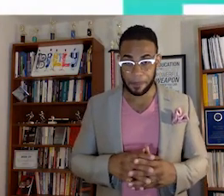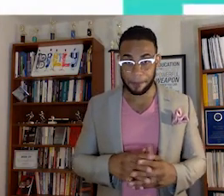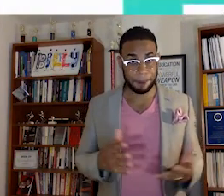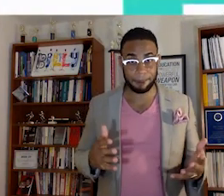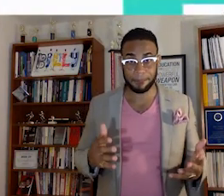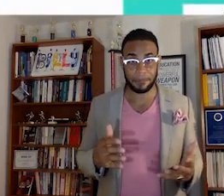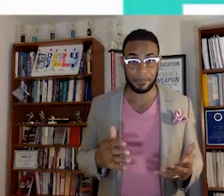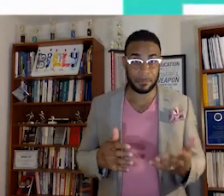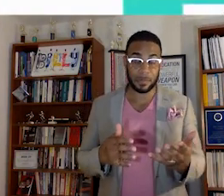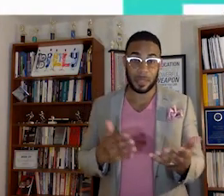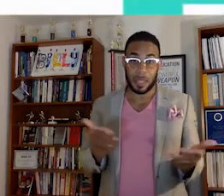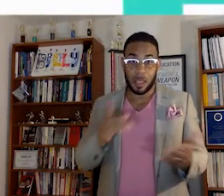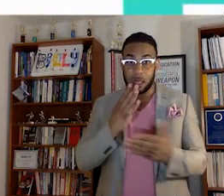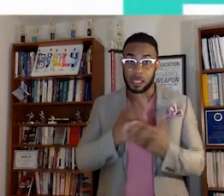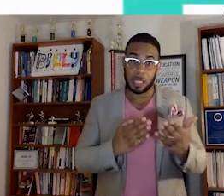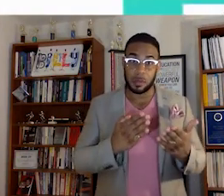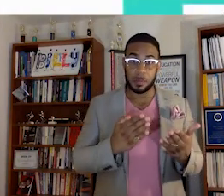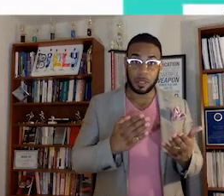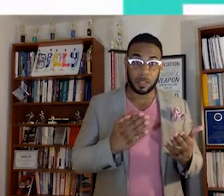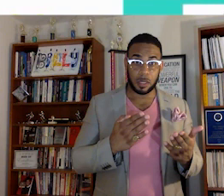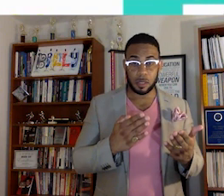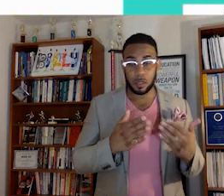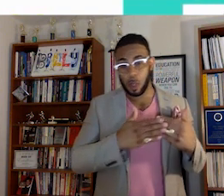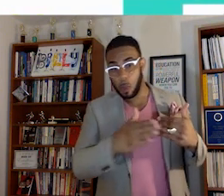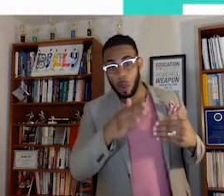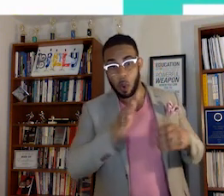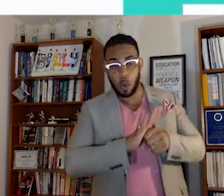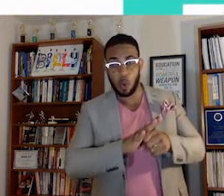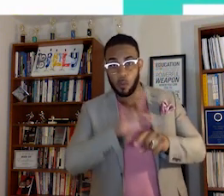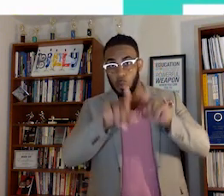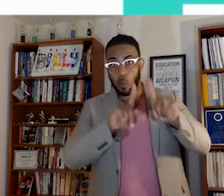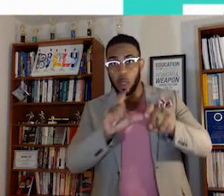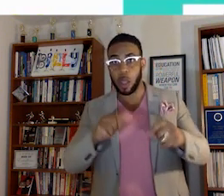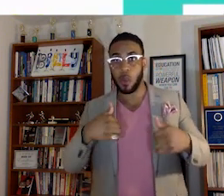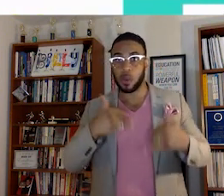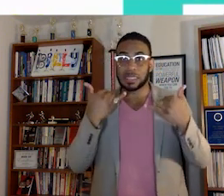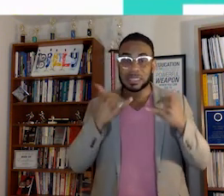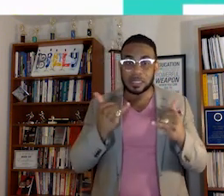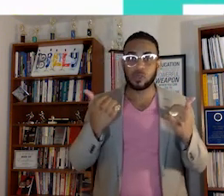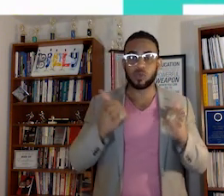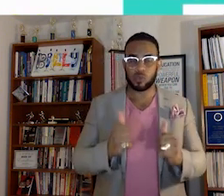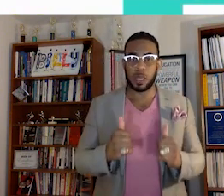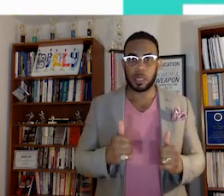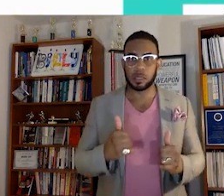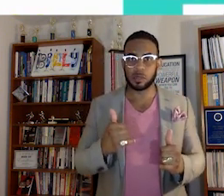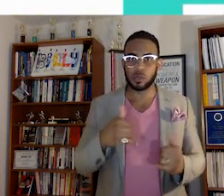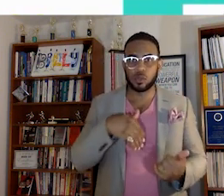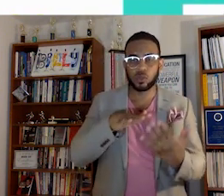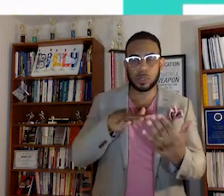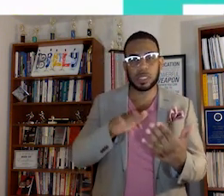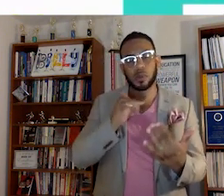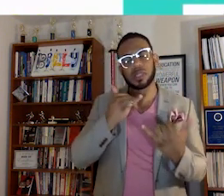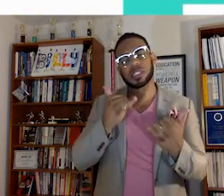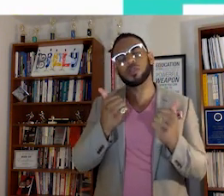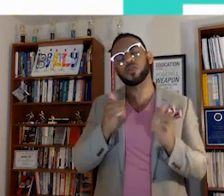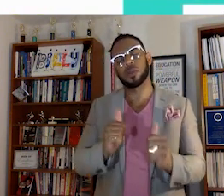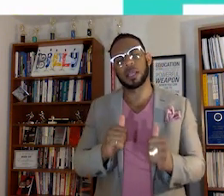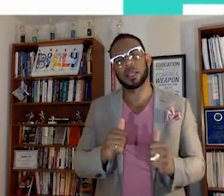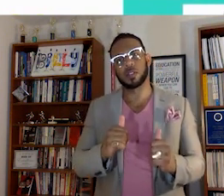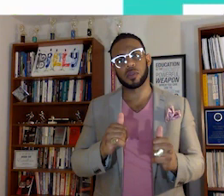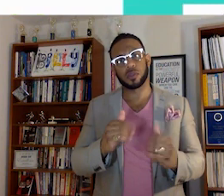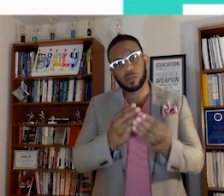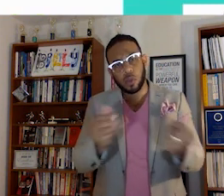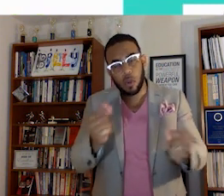So here are some of the post covid questions that we're still trying to address that we're still trying to